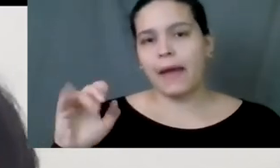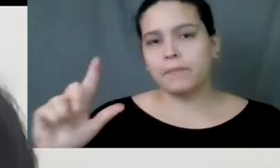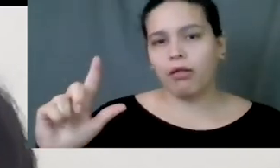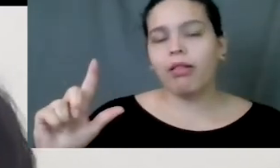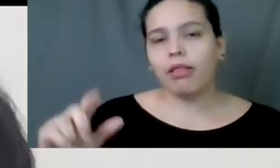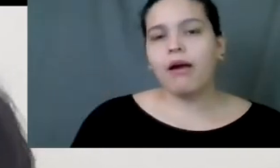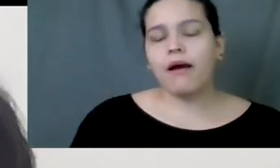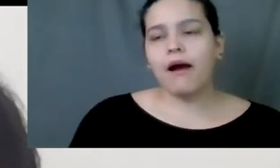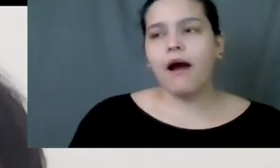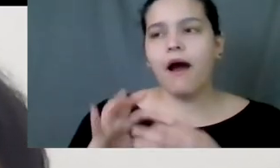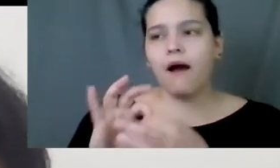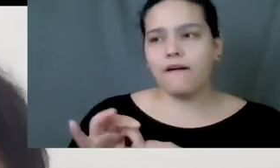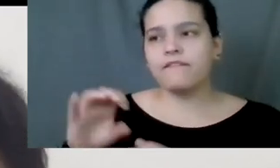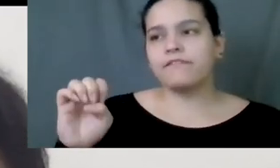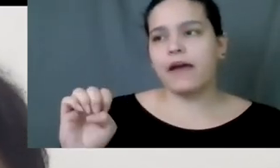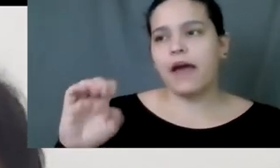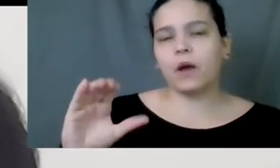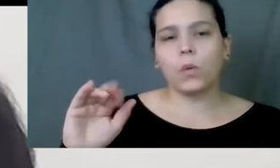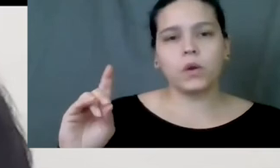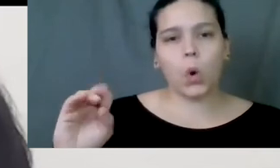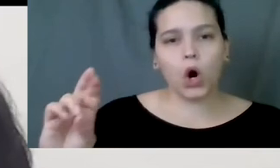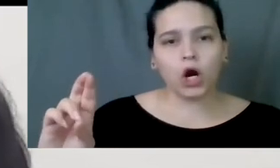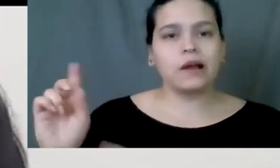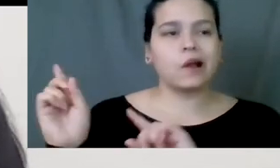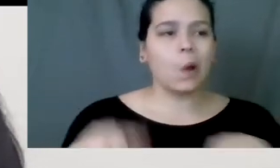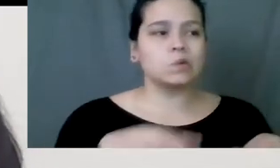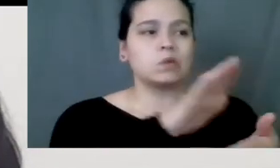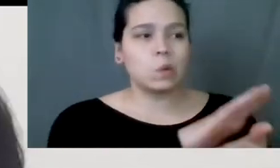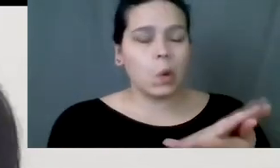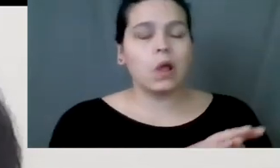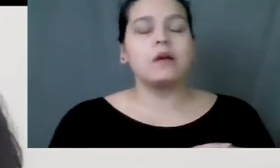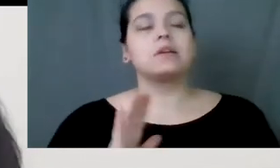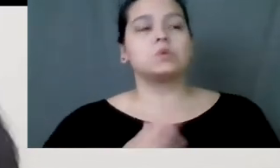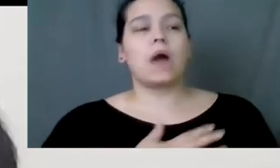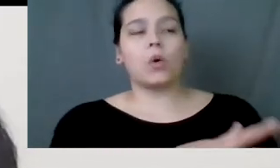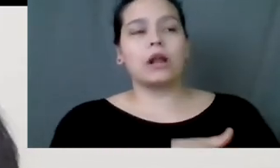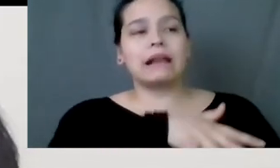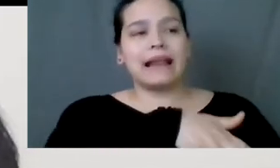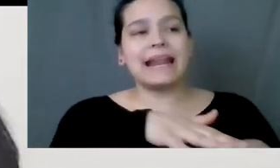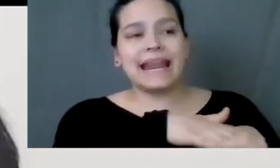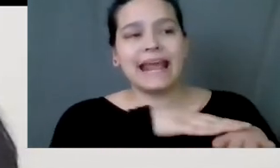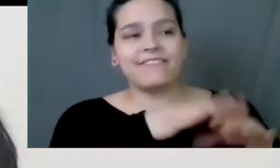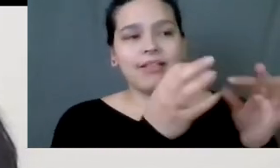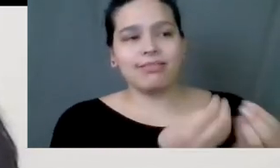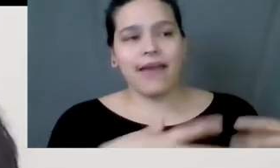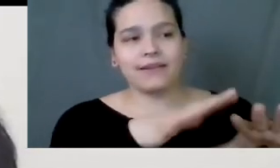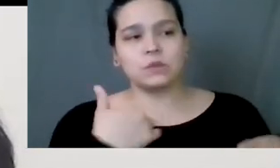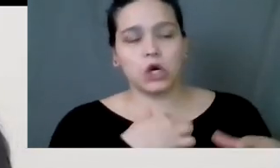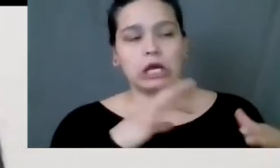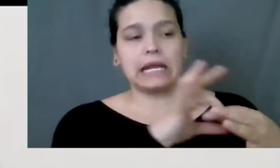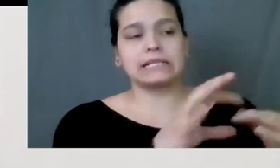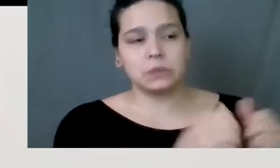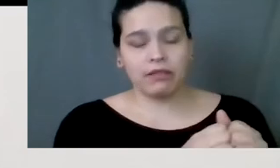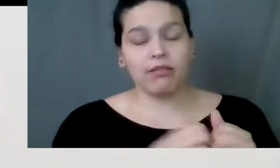Ecuador, which is where we lived, and went to the school to our native lands that we are connected with,